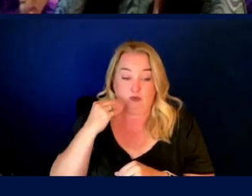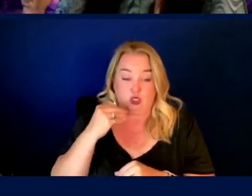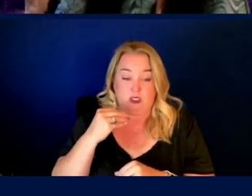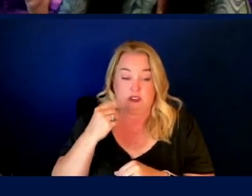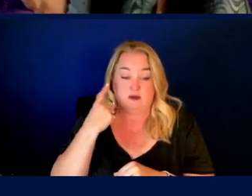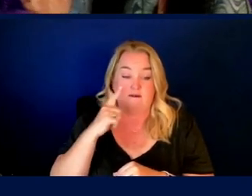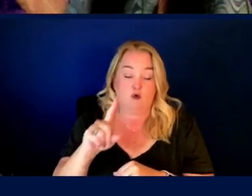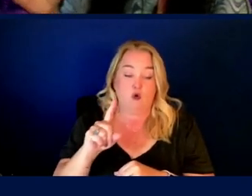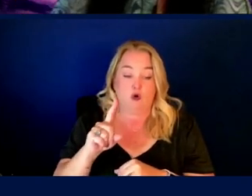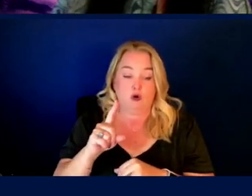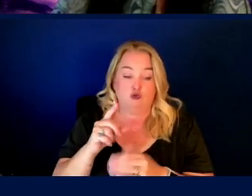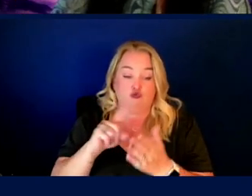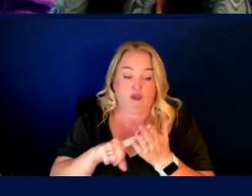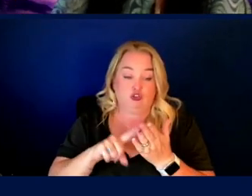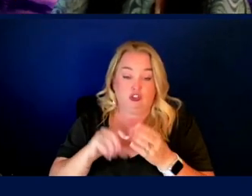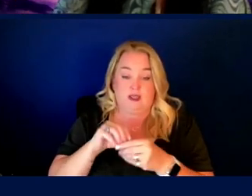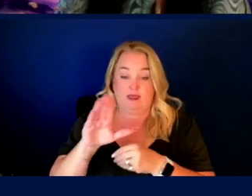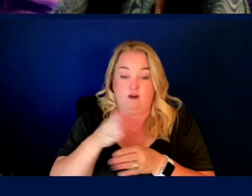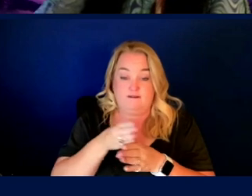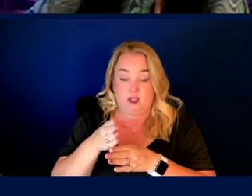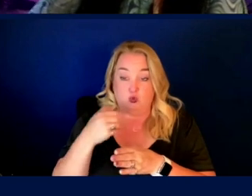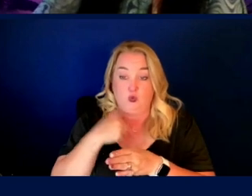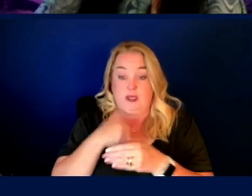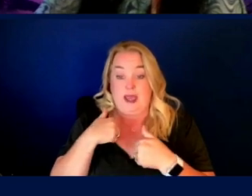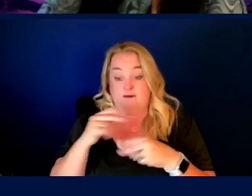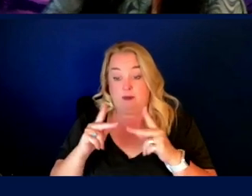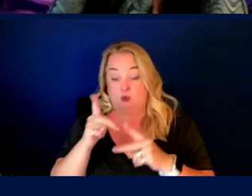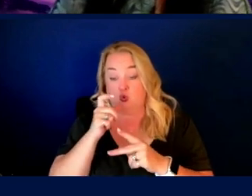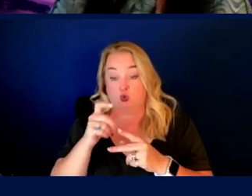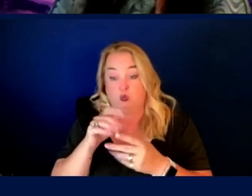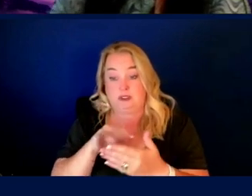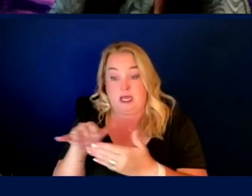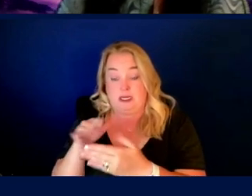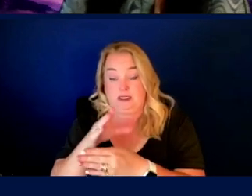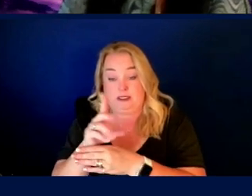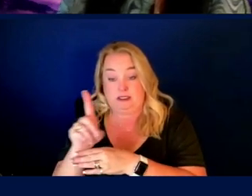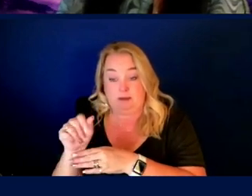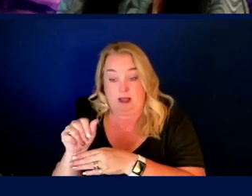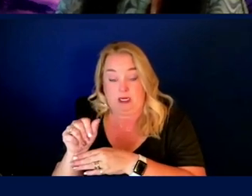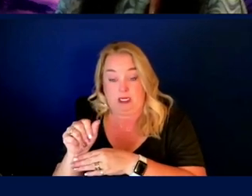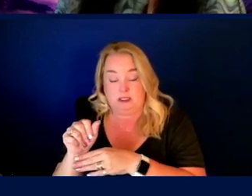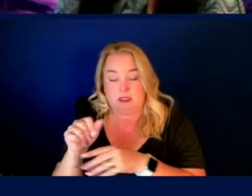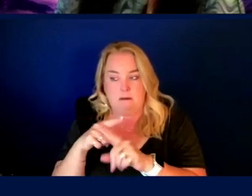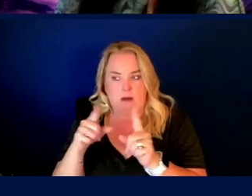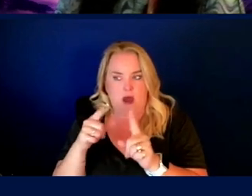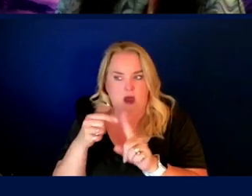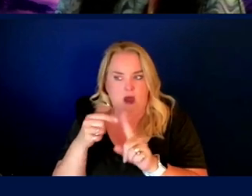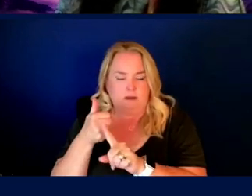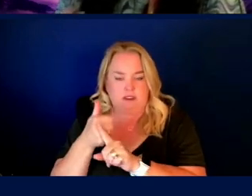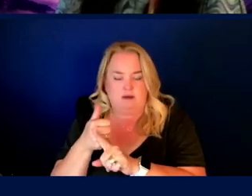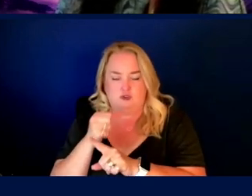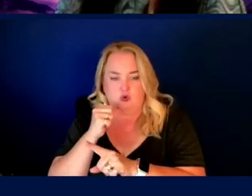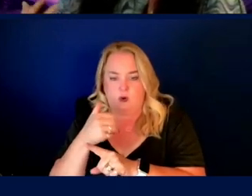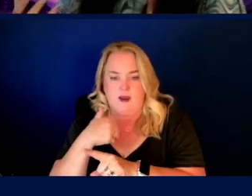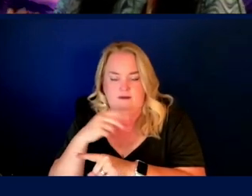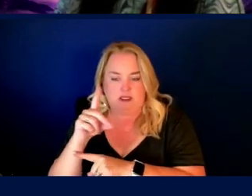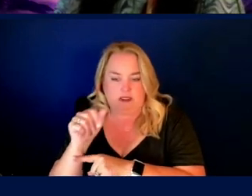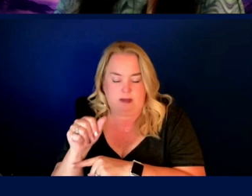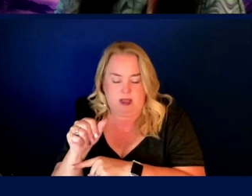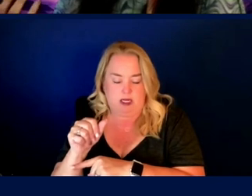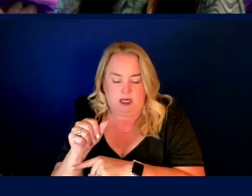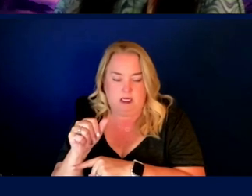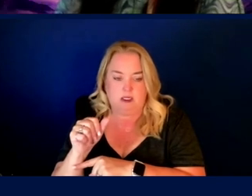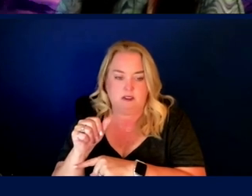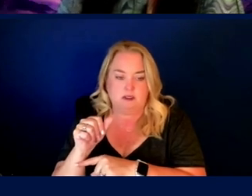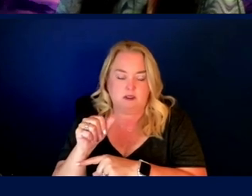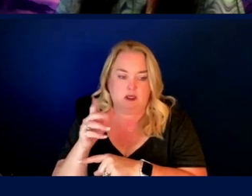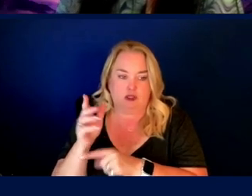uh, historically, we've got people studying disability as a, as a concept, um, but folks who don't experience that disability themselves as the drivers, as the